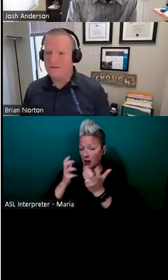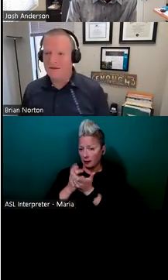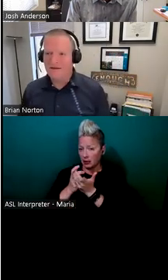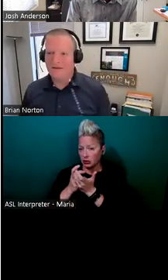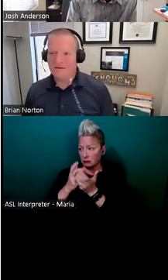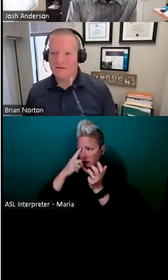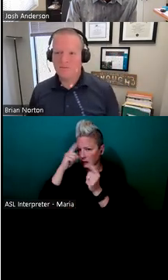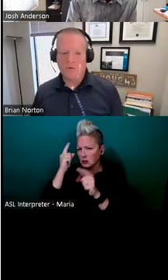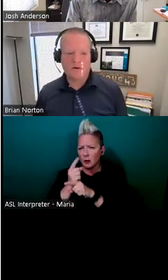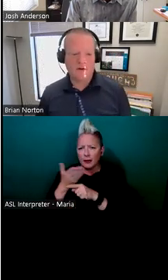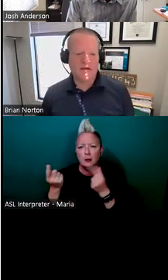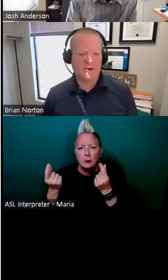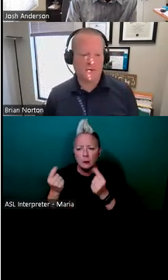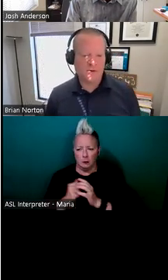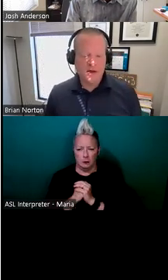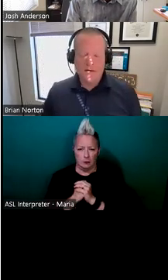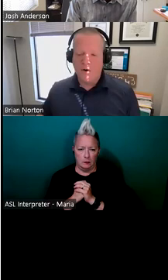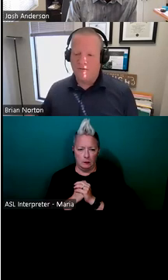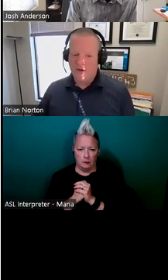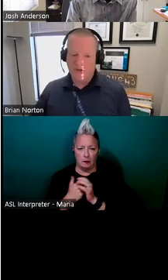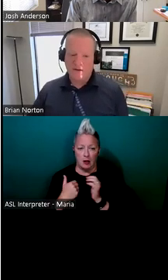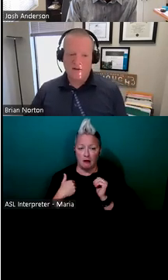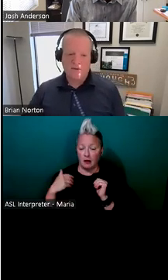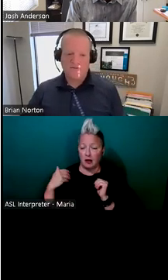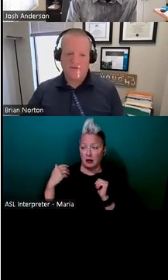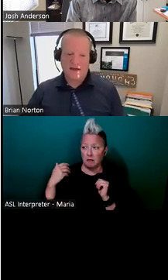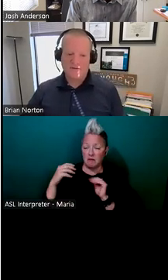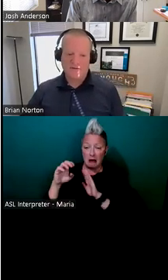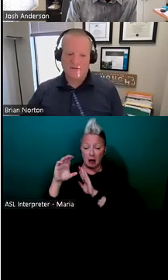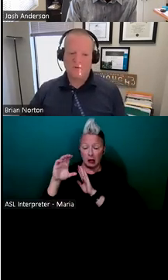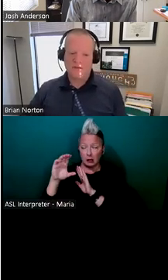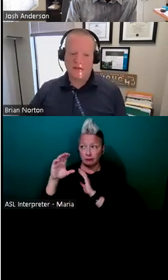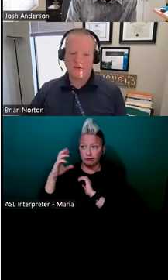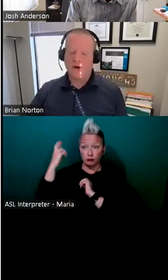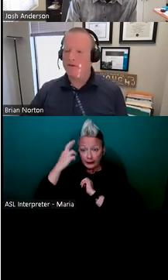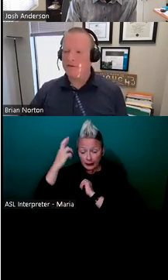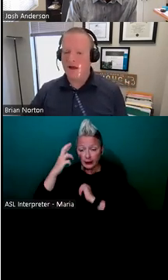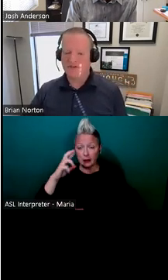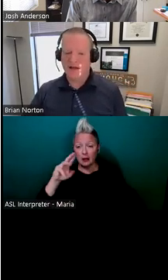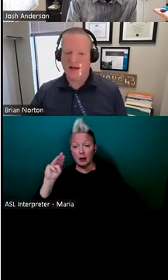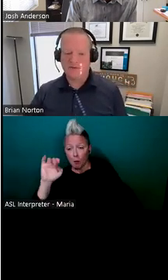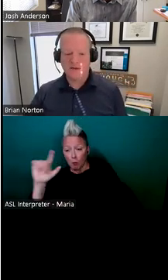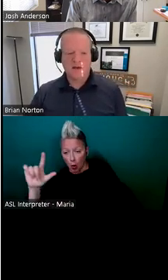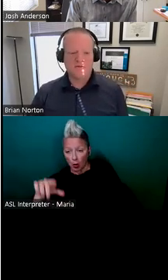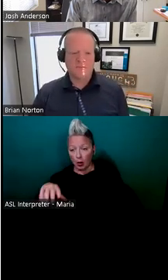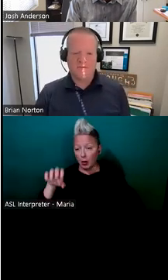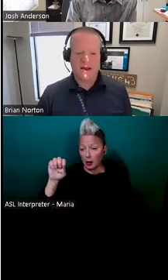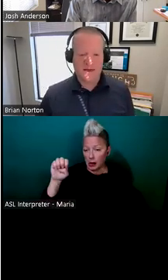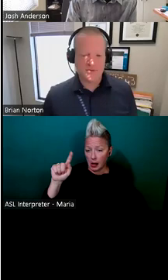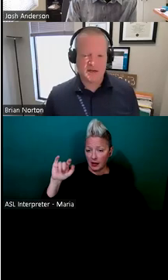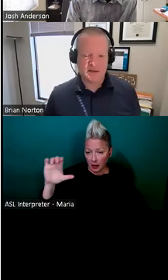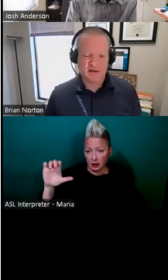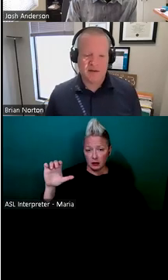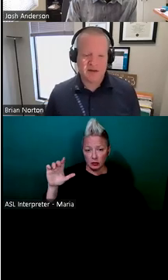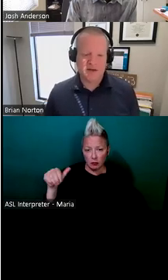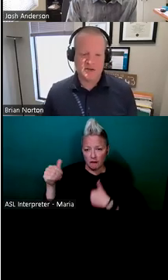to do that there's a moral or ethical motivation or factor that supersedes all the other rationales for providing